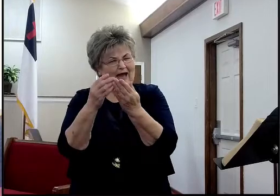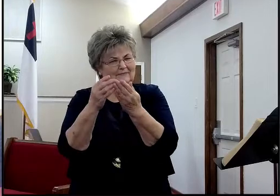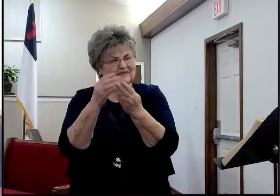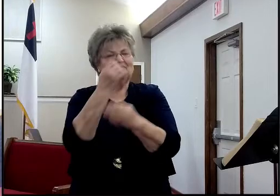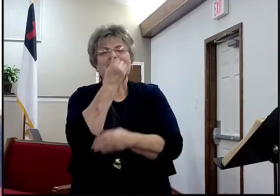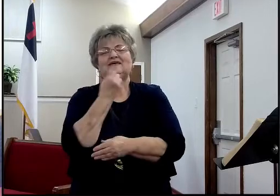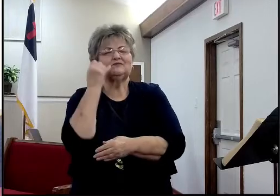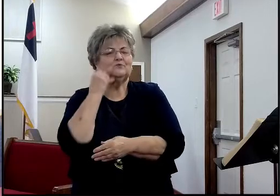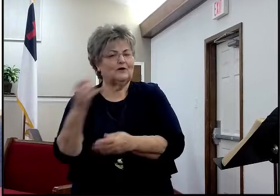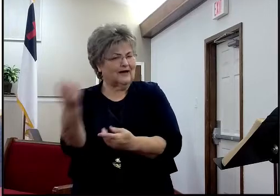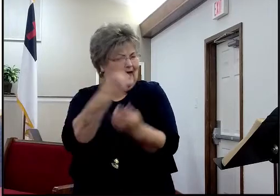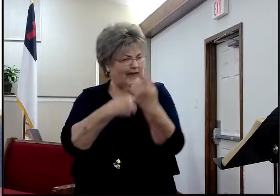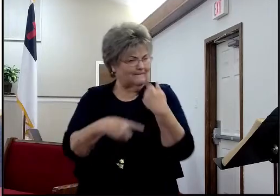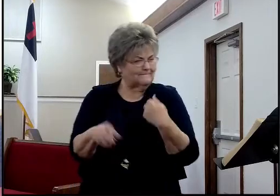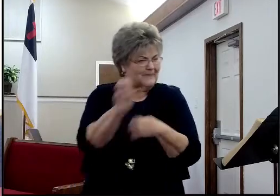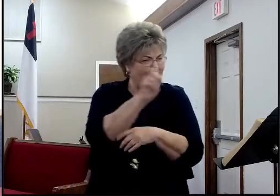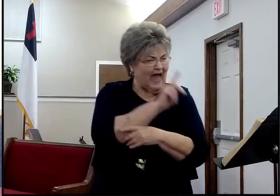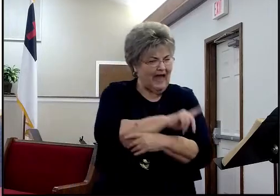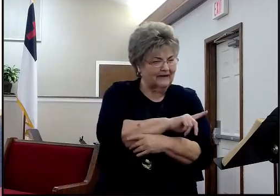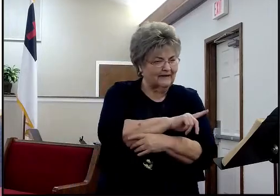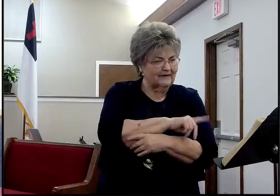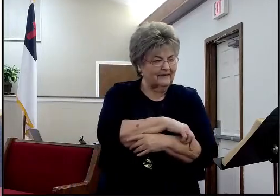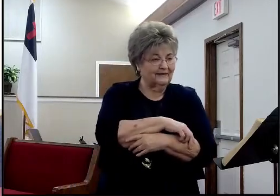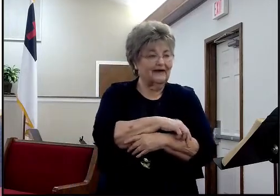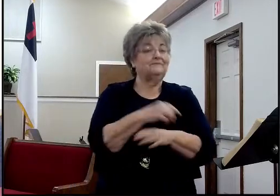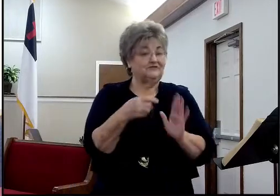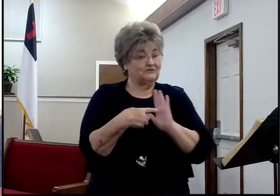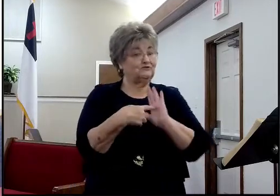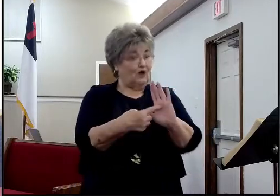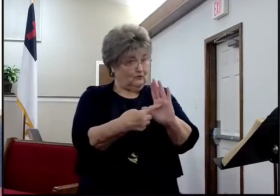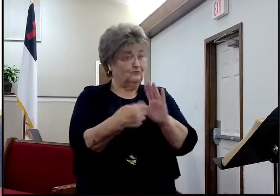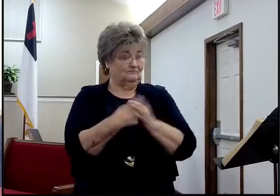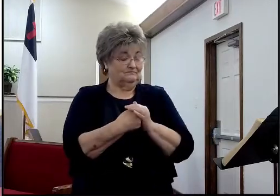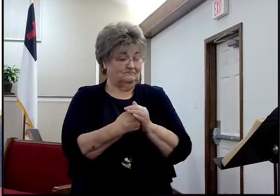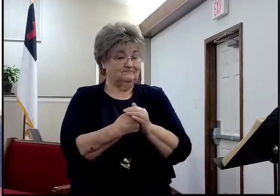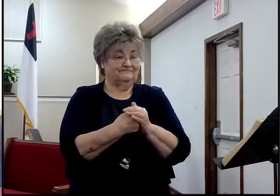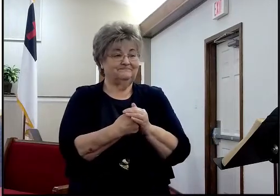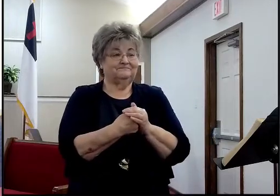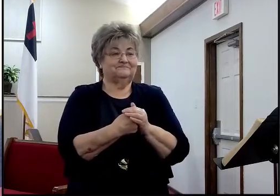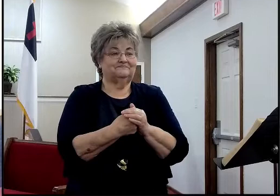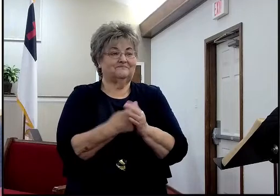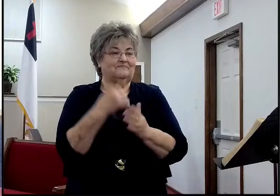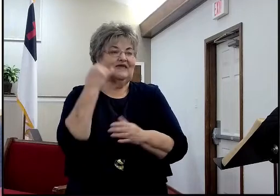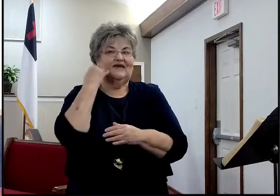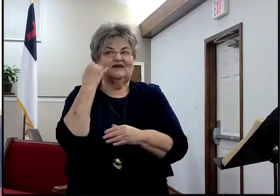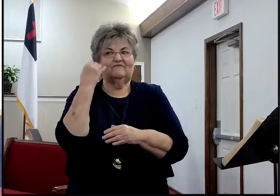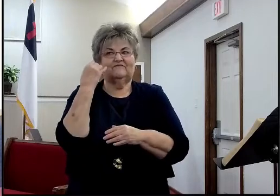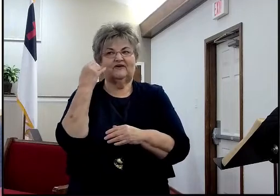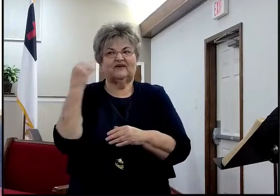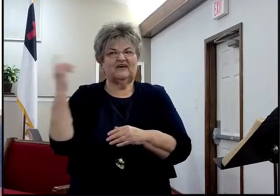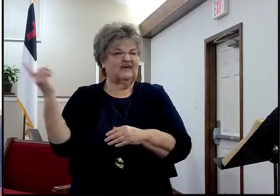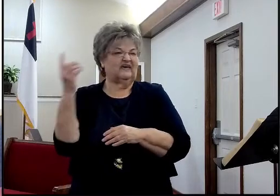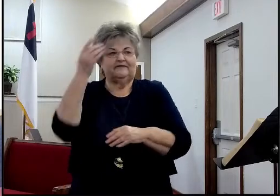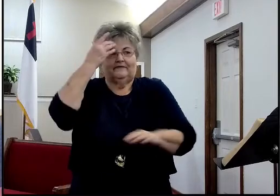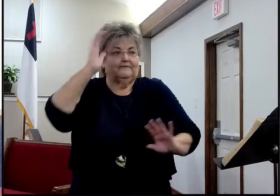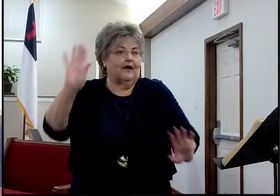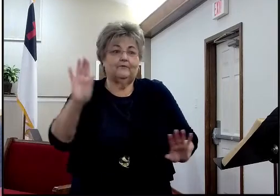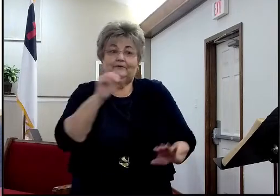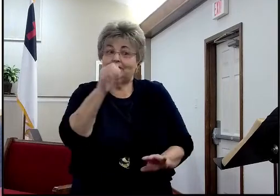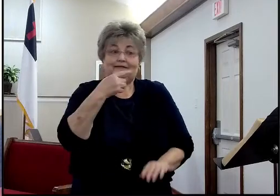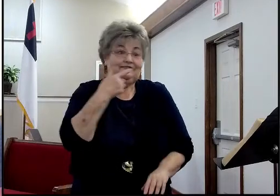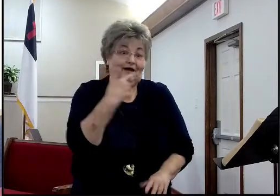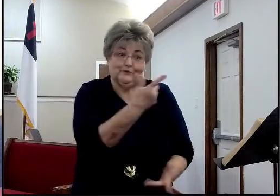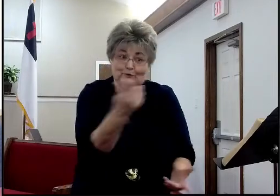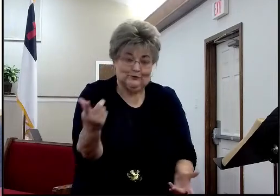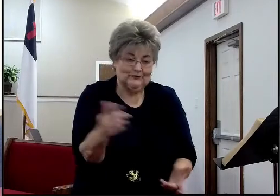I wouldn't tell you, if I didn't know, I would tell you, it's an opinion, you could throw it in the trash, you know that to be true, right, so, we know that, the